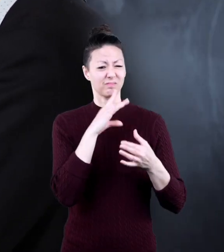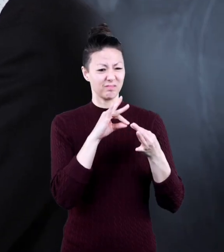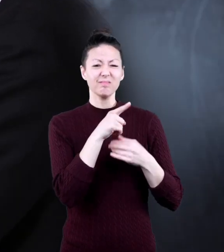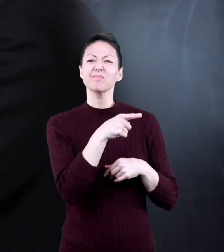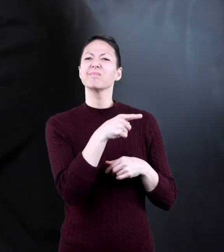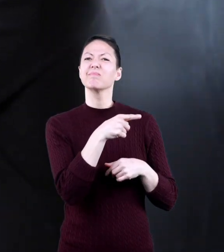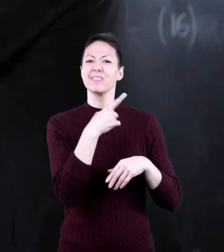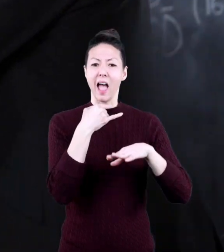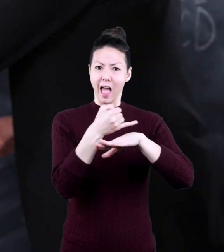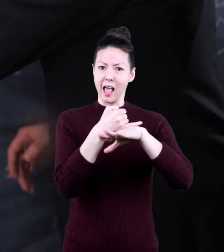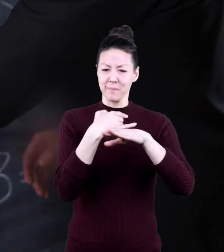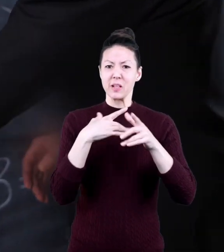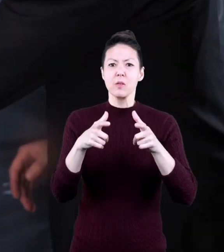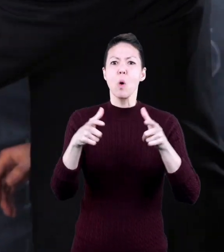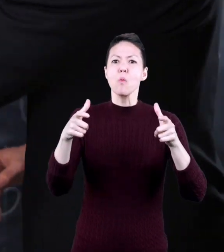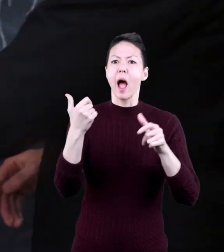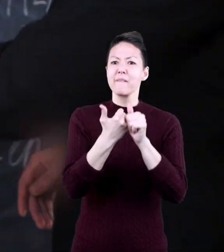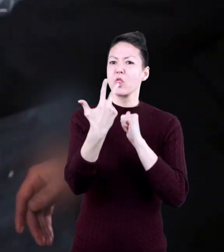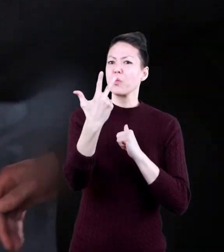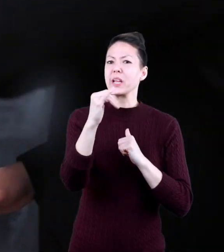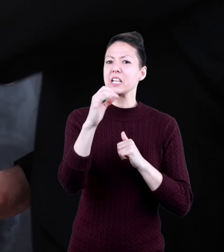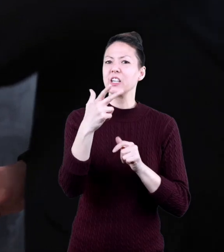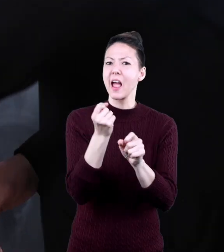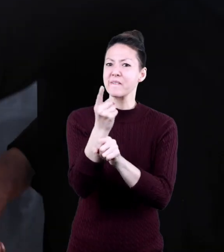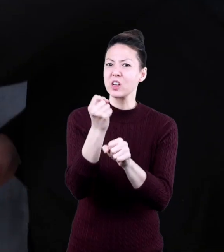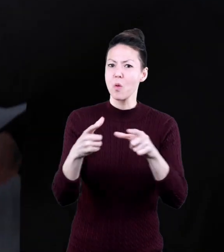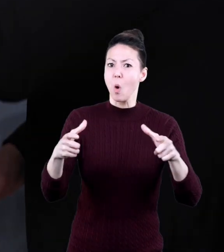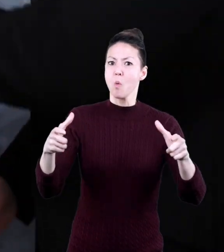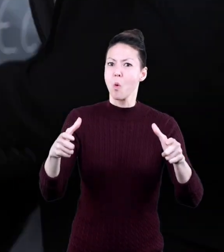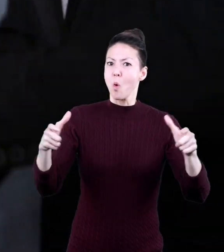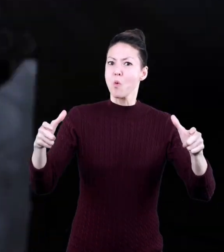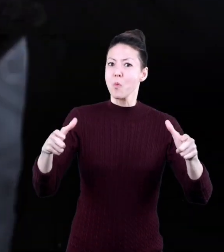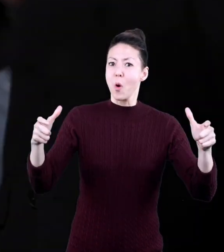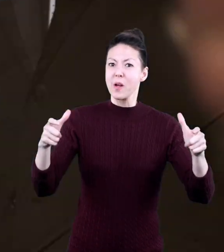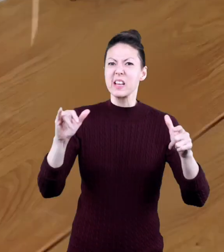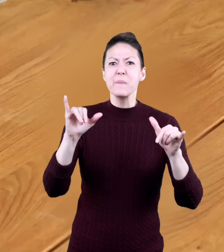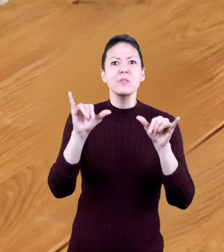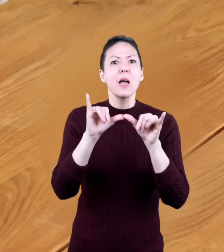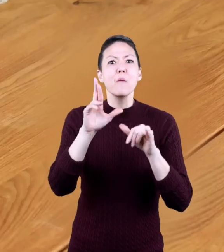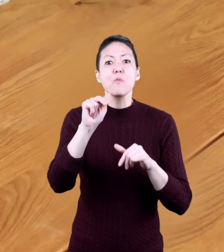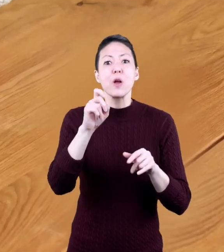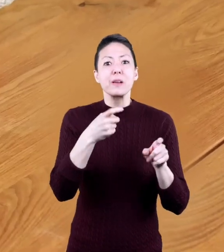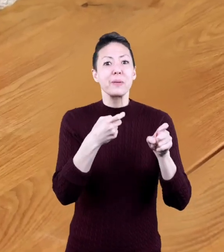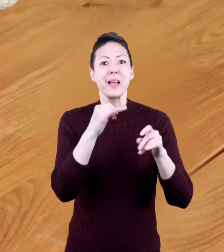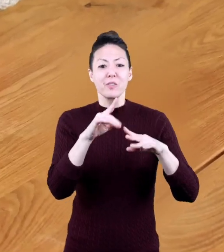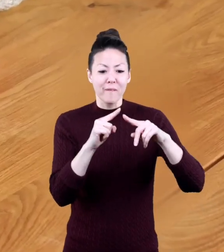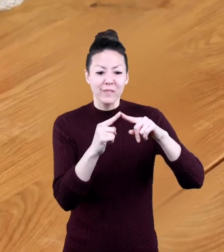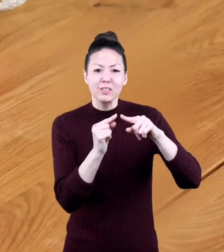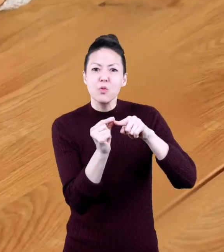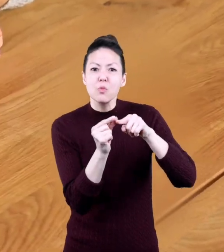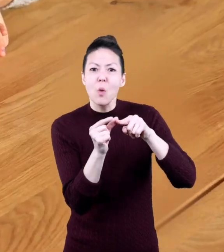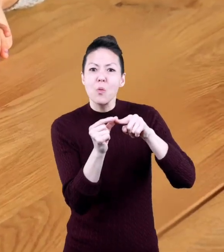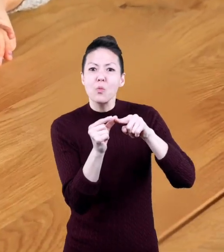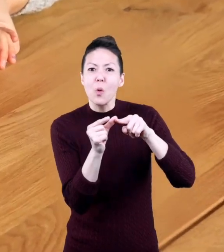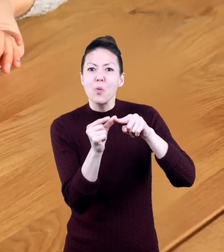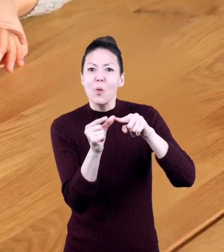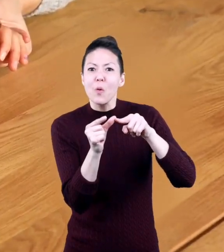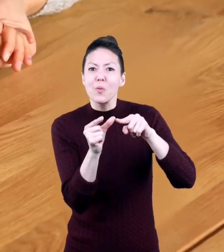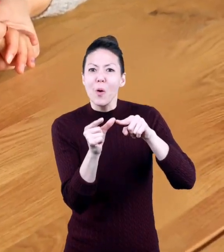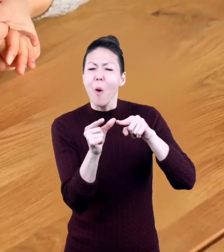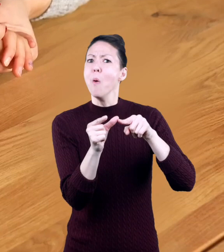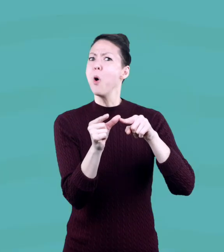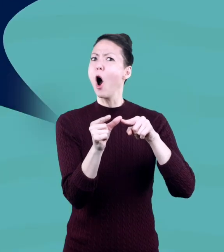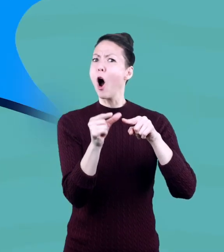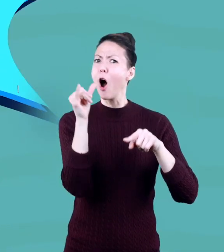Hawaii's new landform grows almost three inches per year, about the same rate as your fingernails